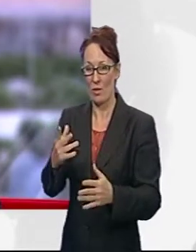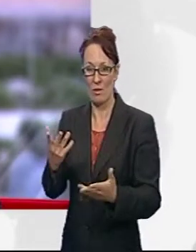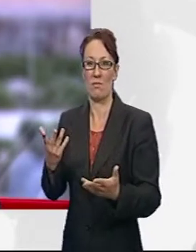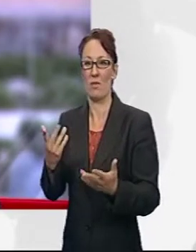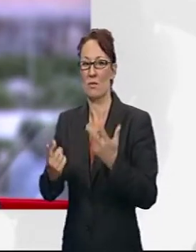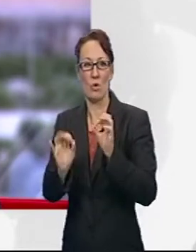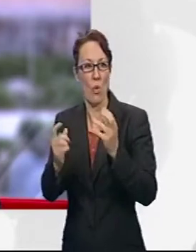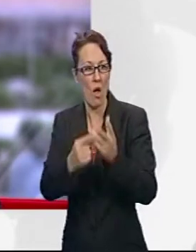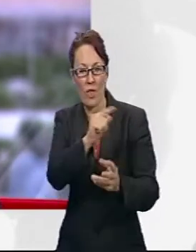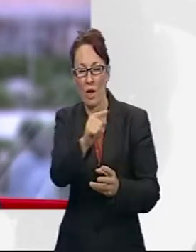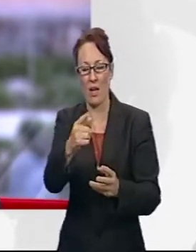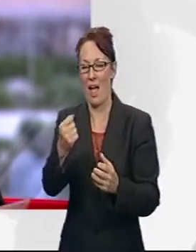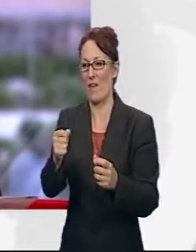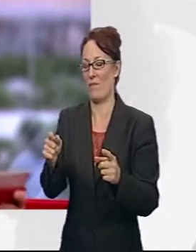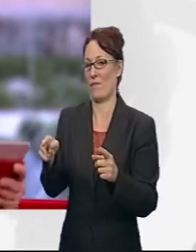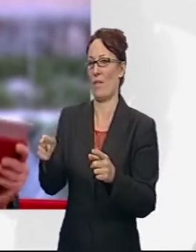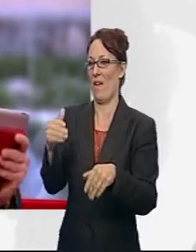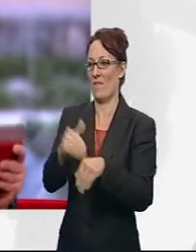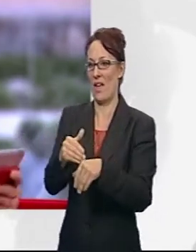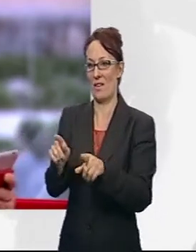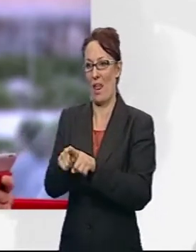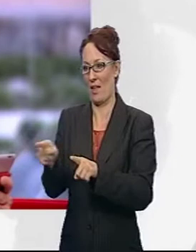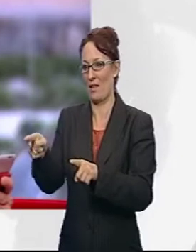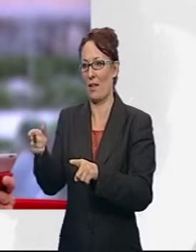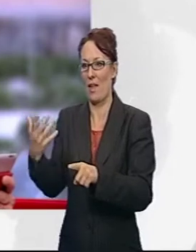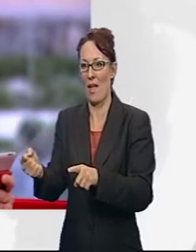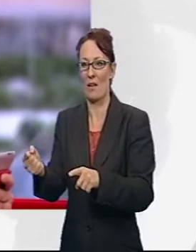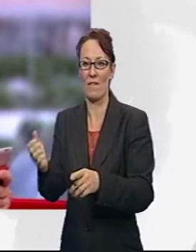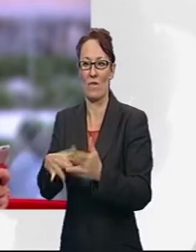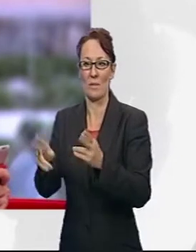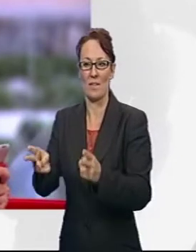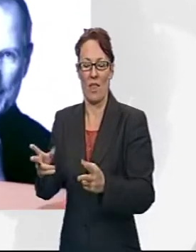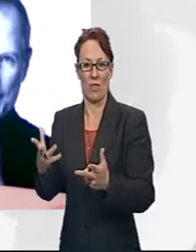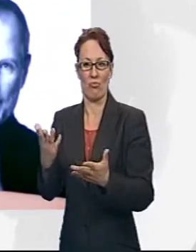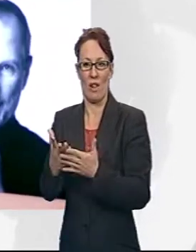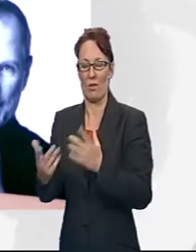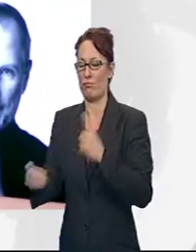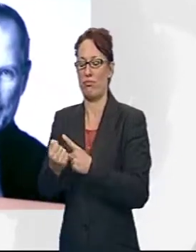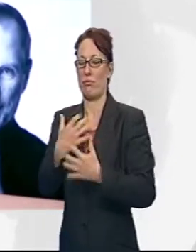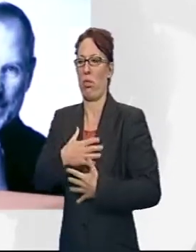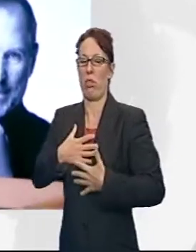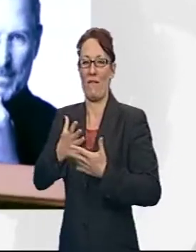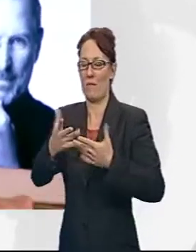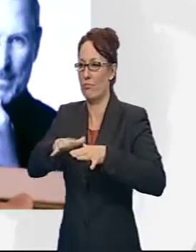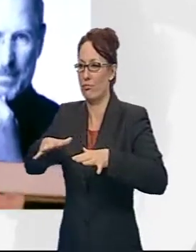community and beyond I think this is interesting this is Apple's website today